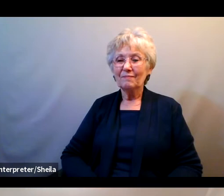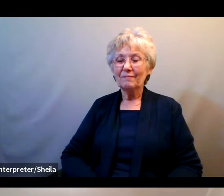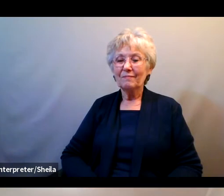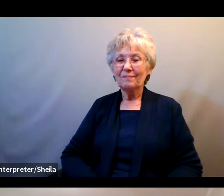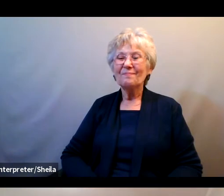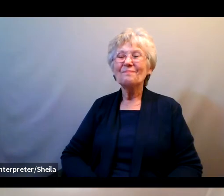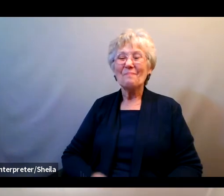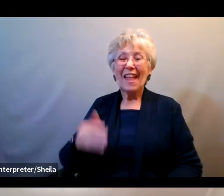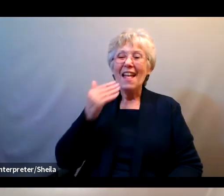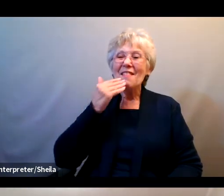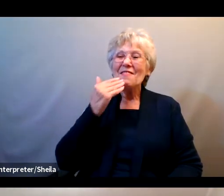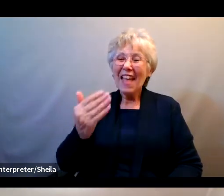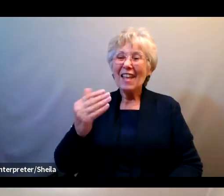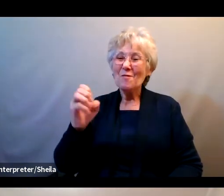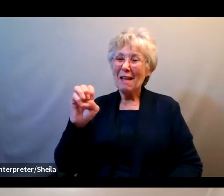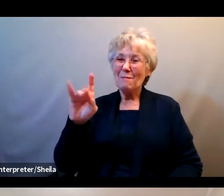Thanks, Emily.